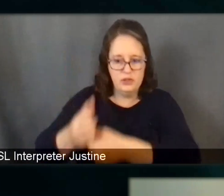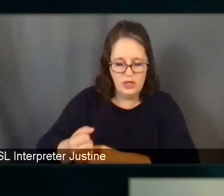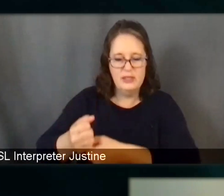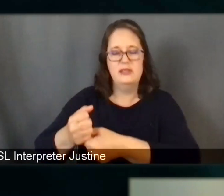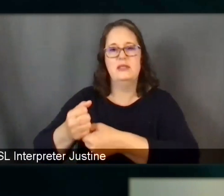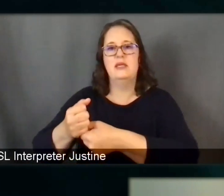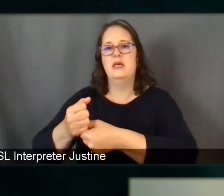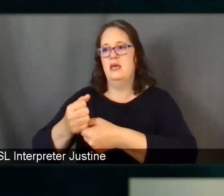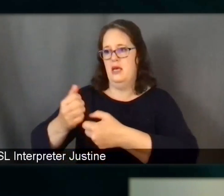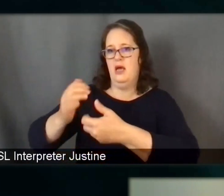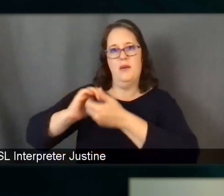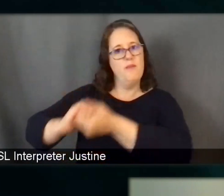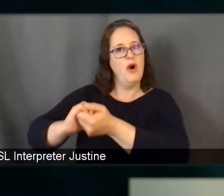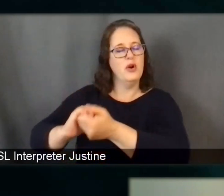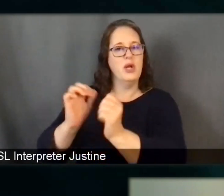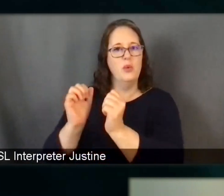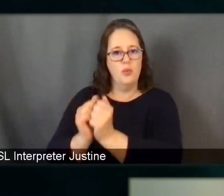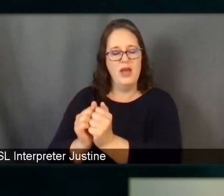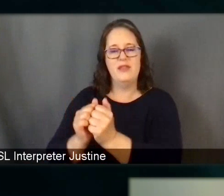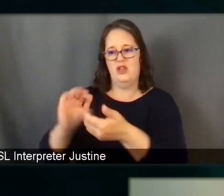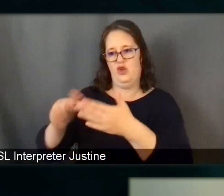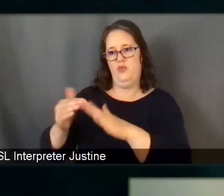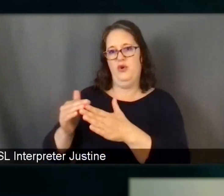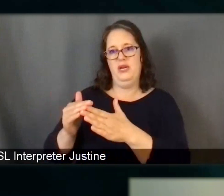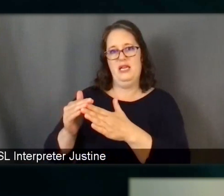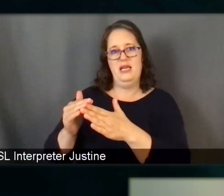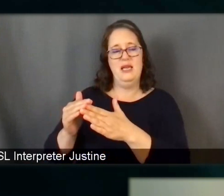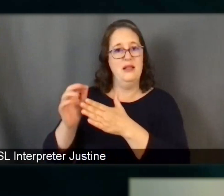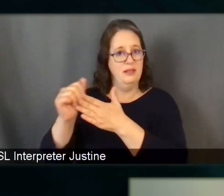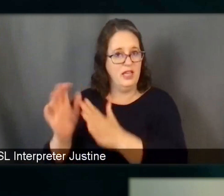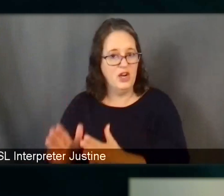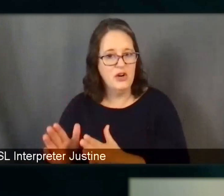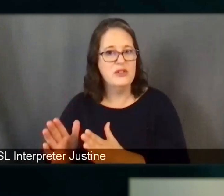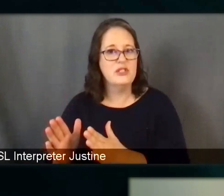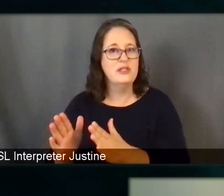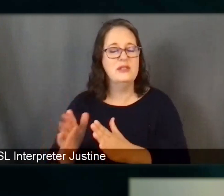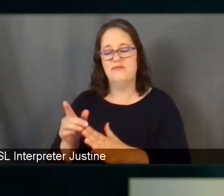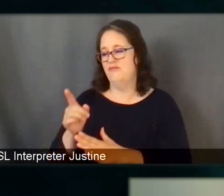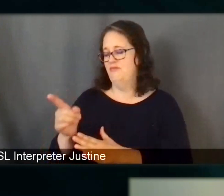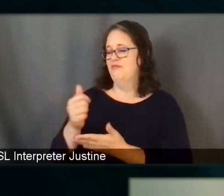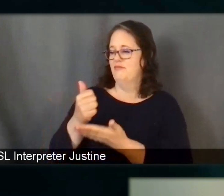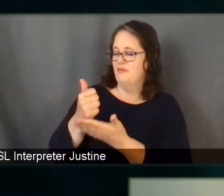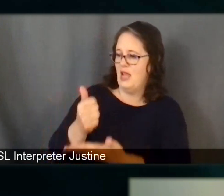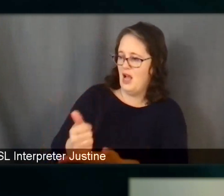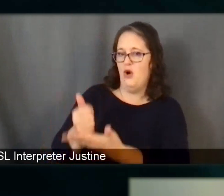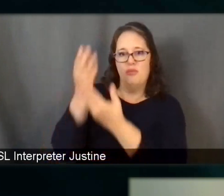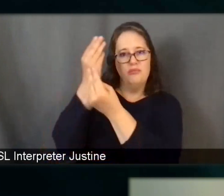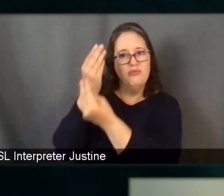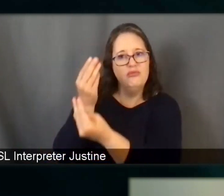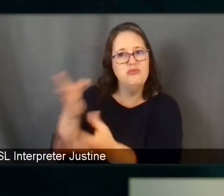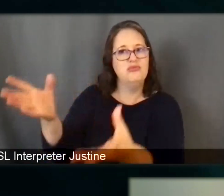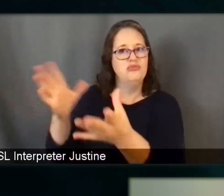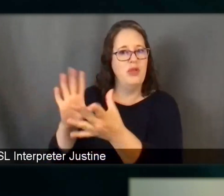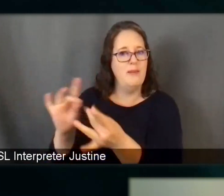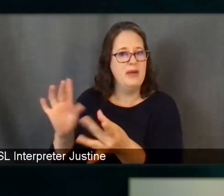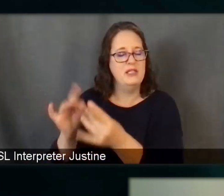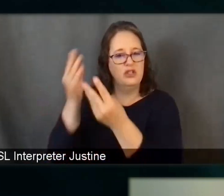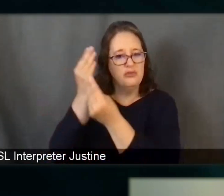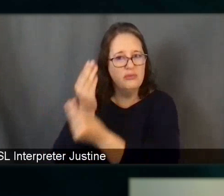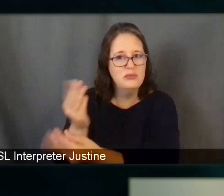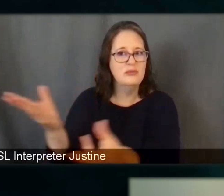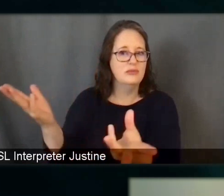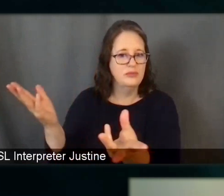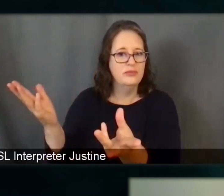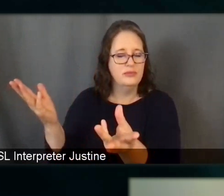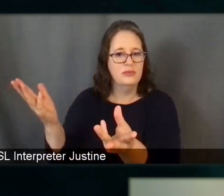community leaders across the country to help provide, uh, the message and help shepherd the, uh, the messages